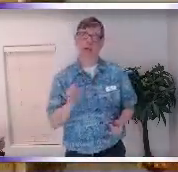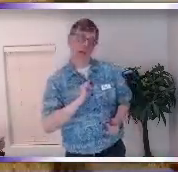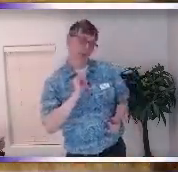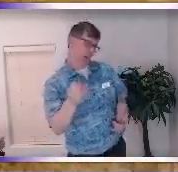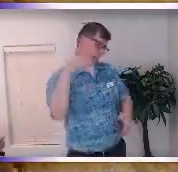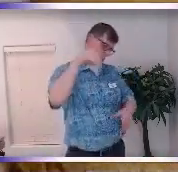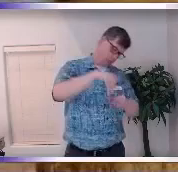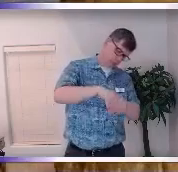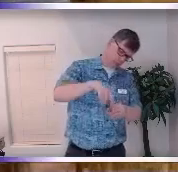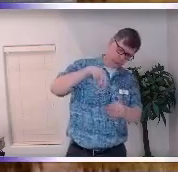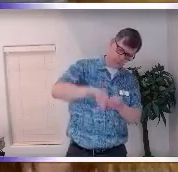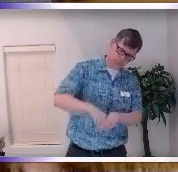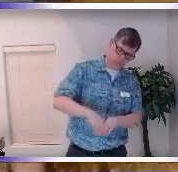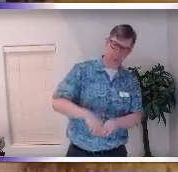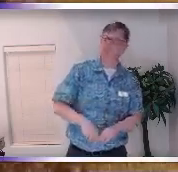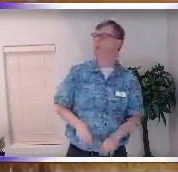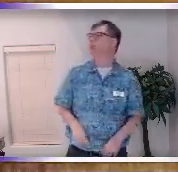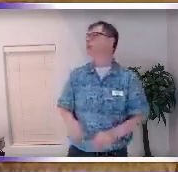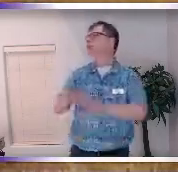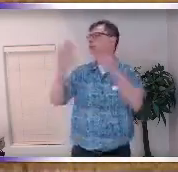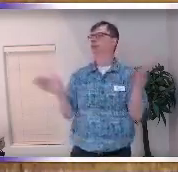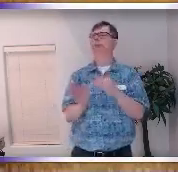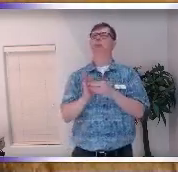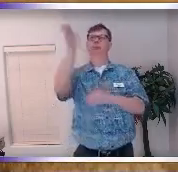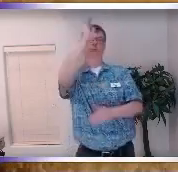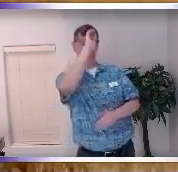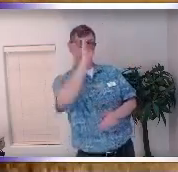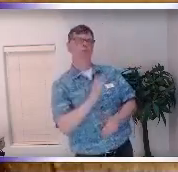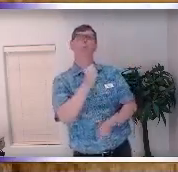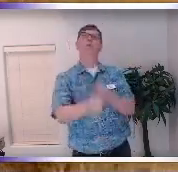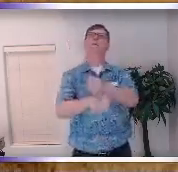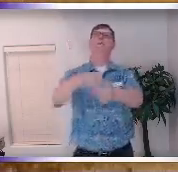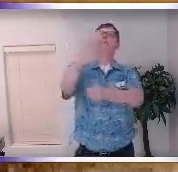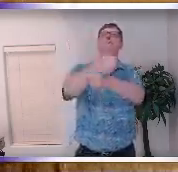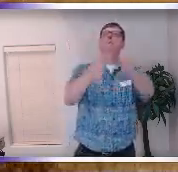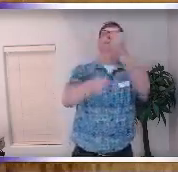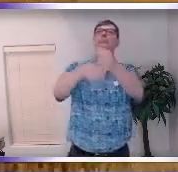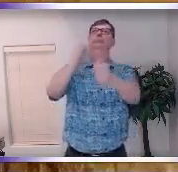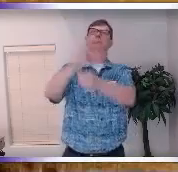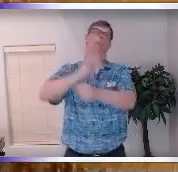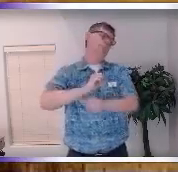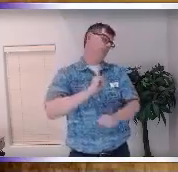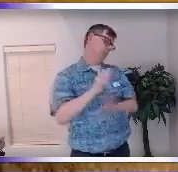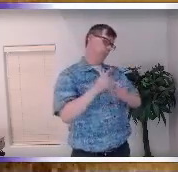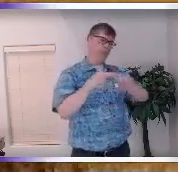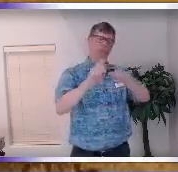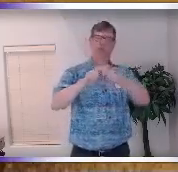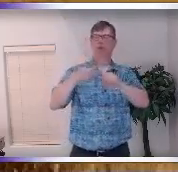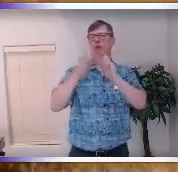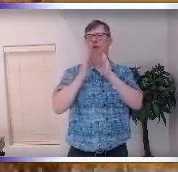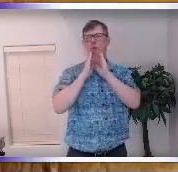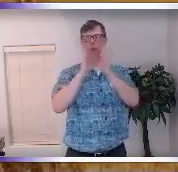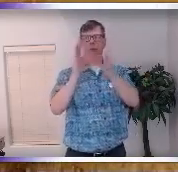to plant that seed and our as it shows up our faith is built so that is one thing my friend told me that her faith was